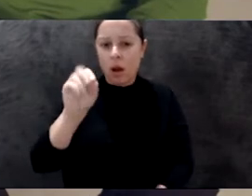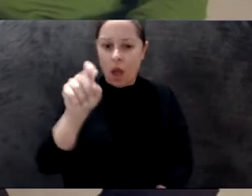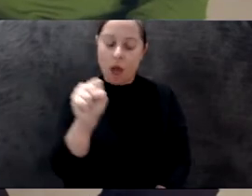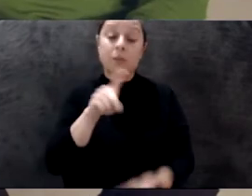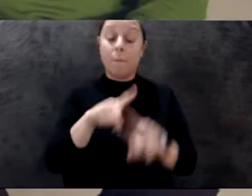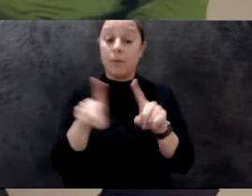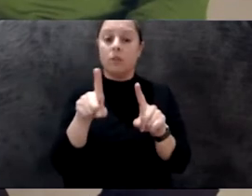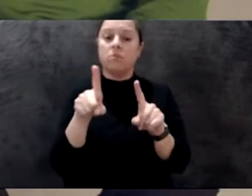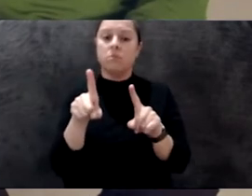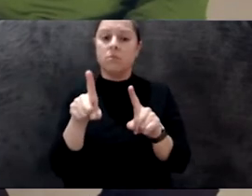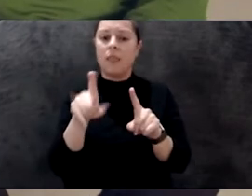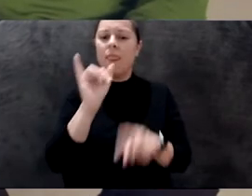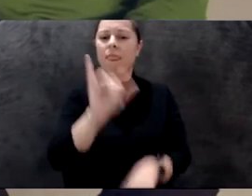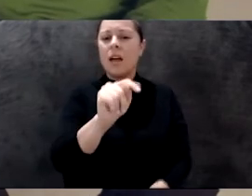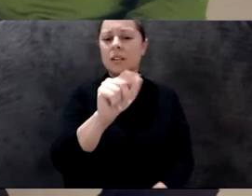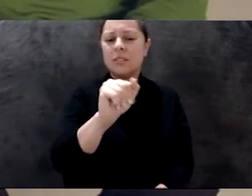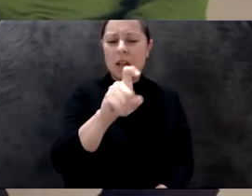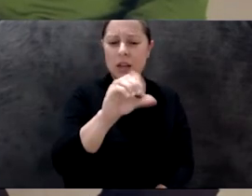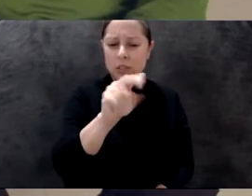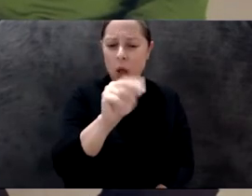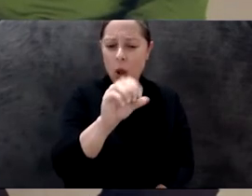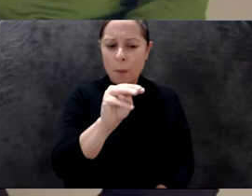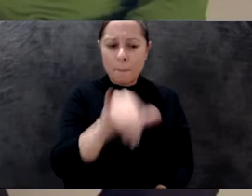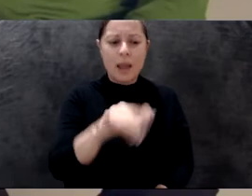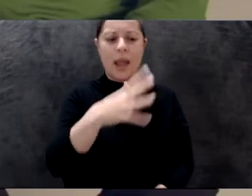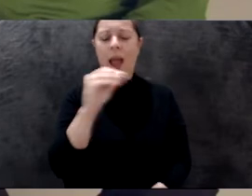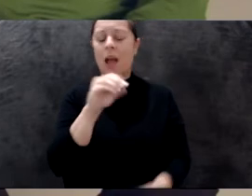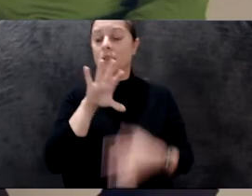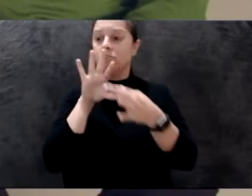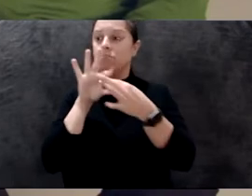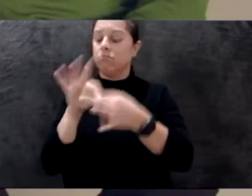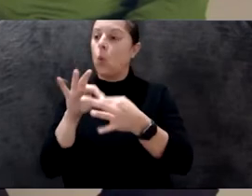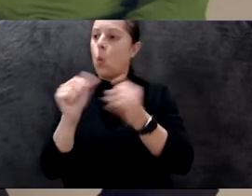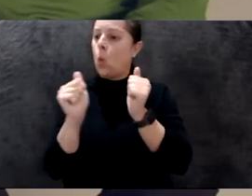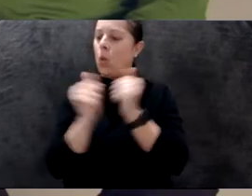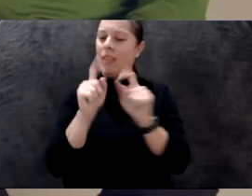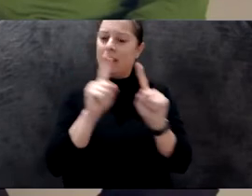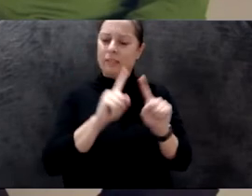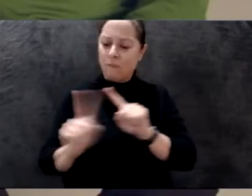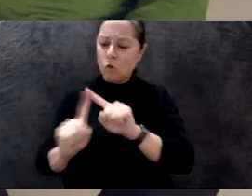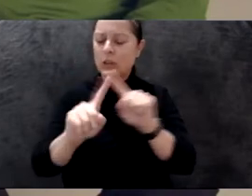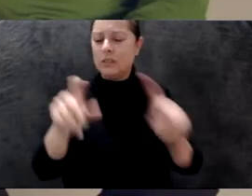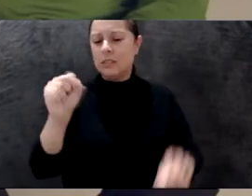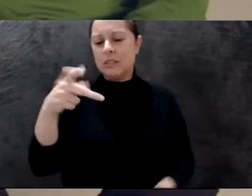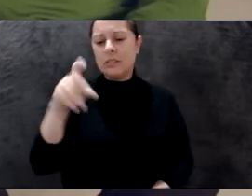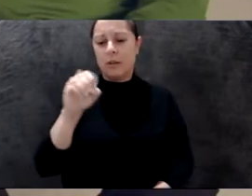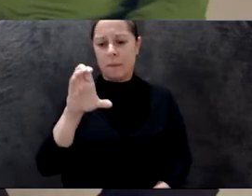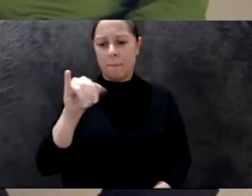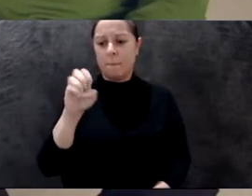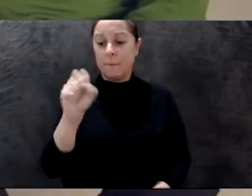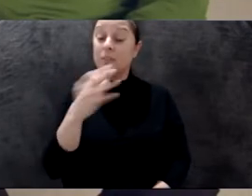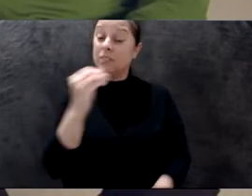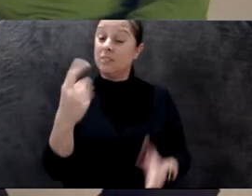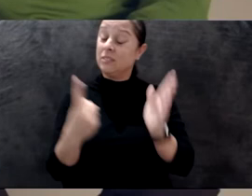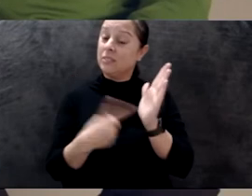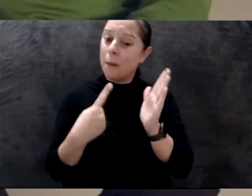and not so much the connection across species. And, and also kind of the, you know, sometimes we still, some people have